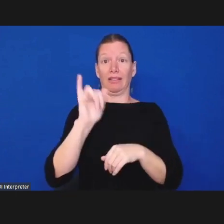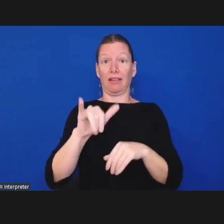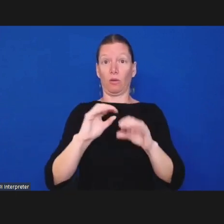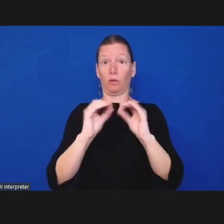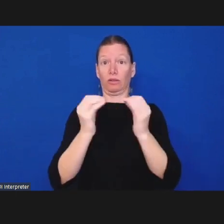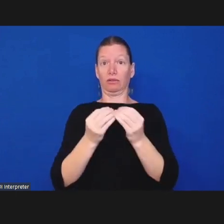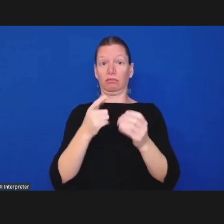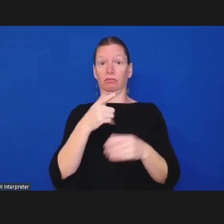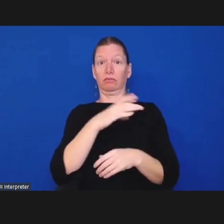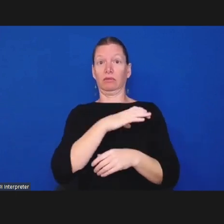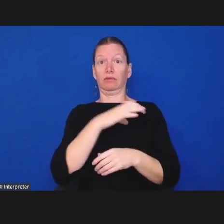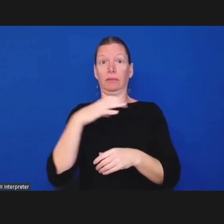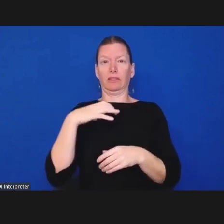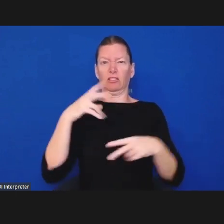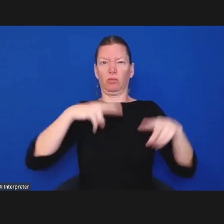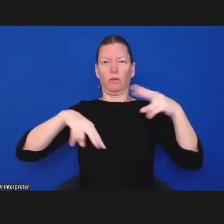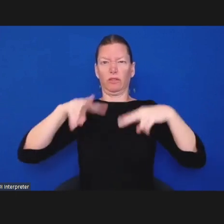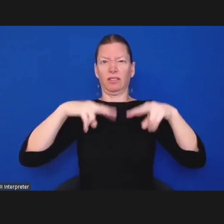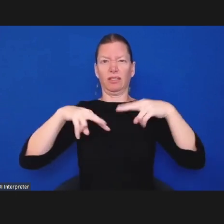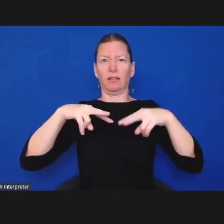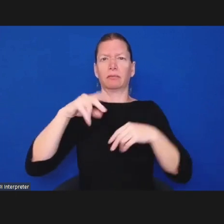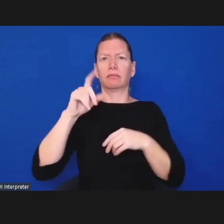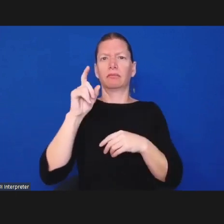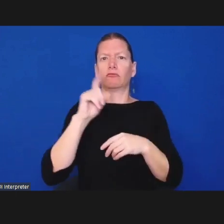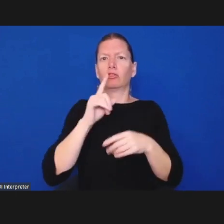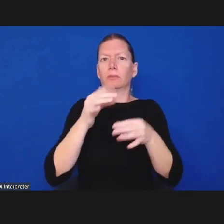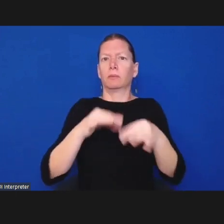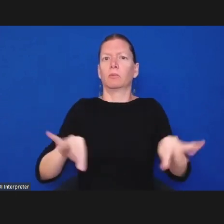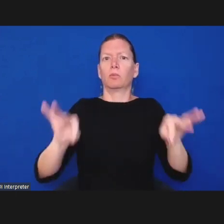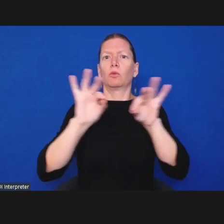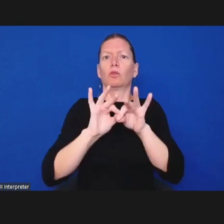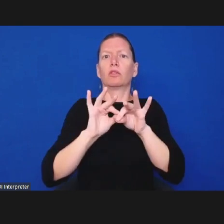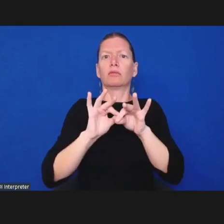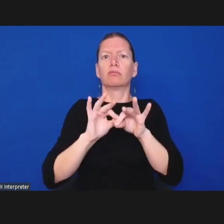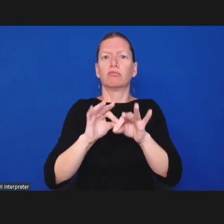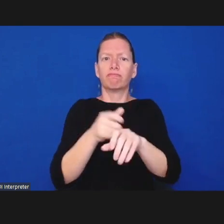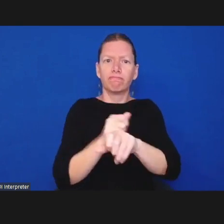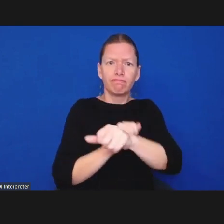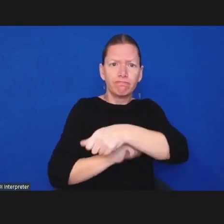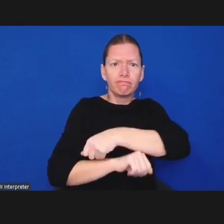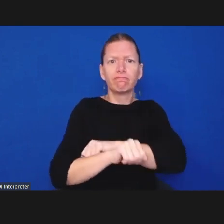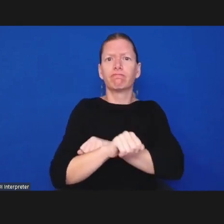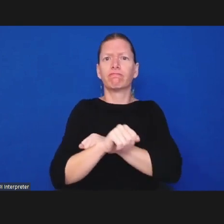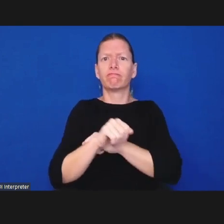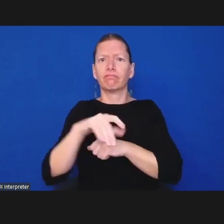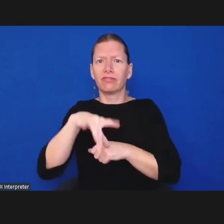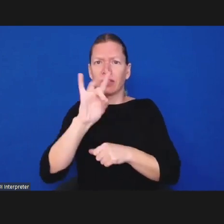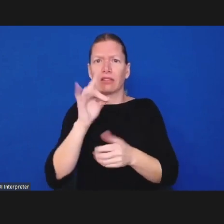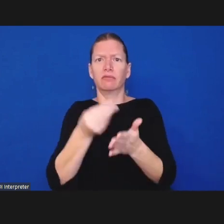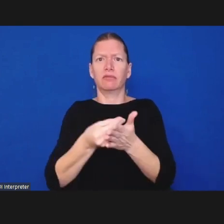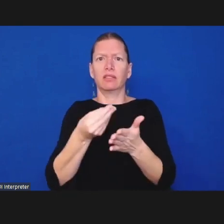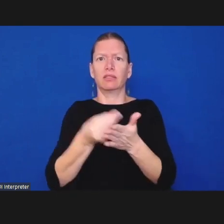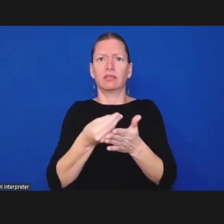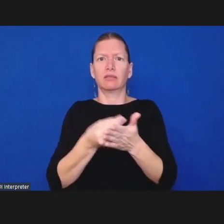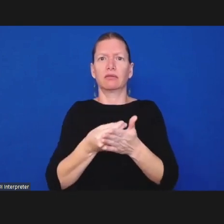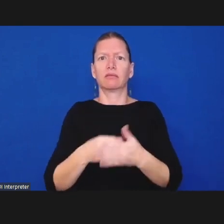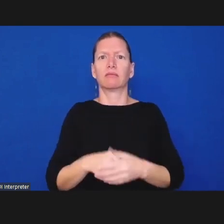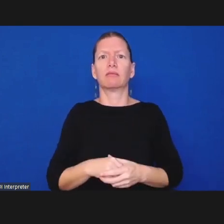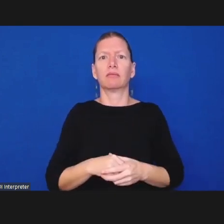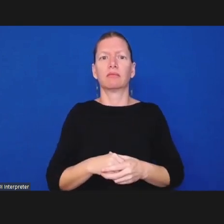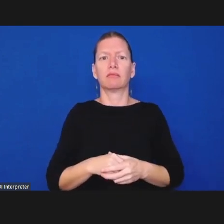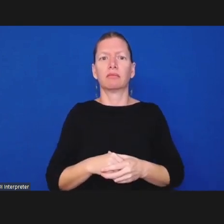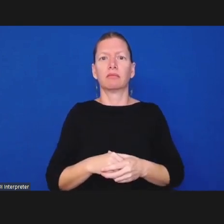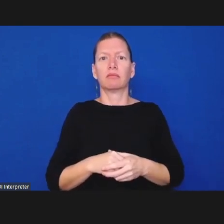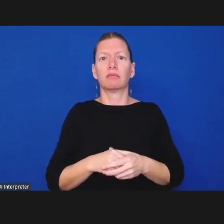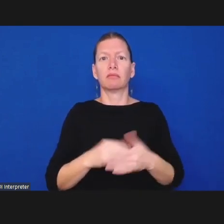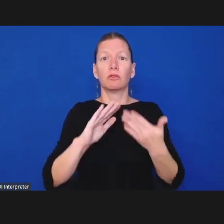terms of uh community input with an inspector general you know there again there are different models there are inspectors general